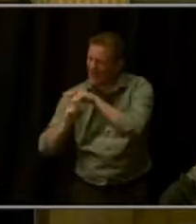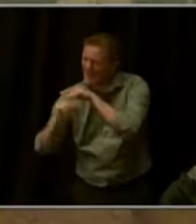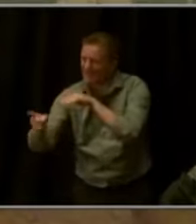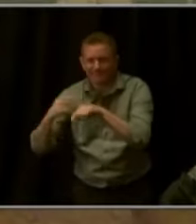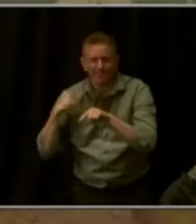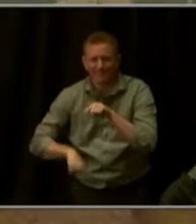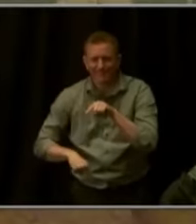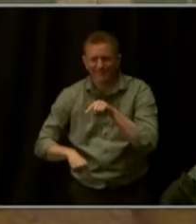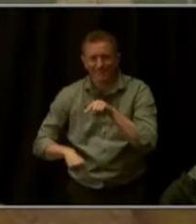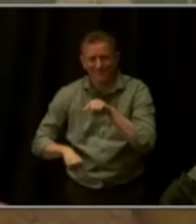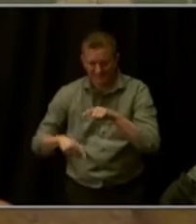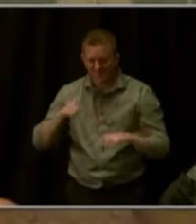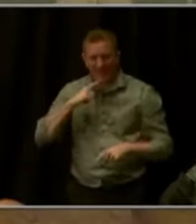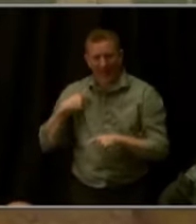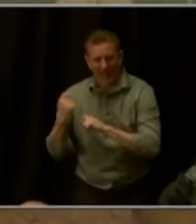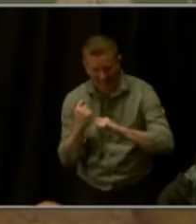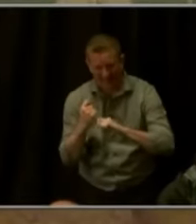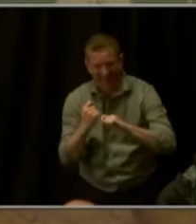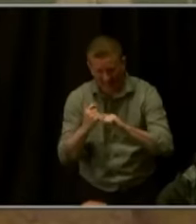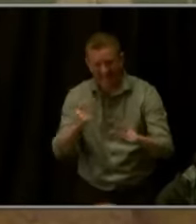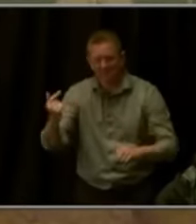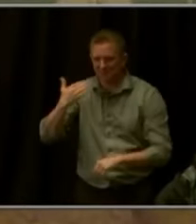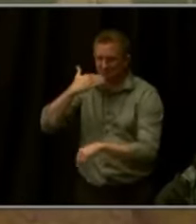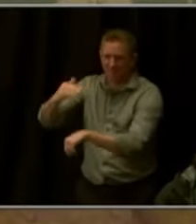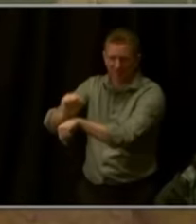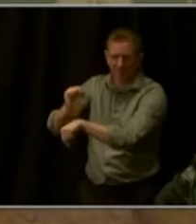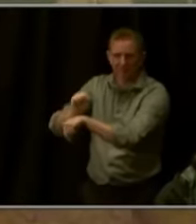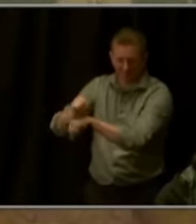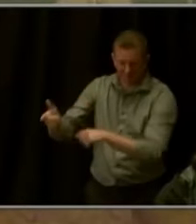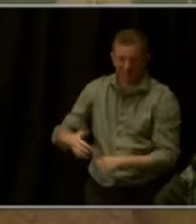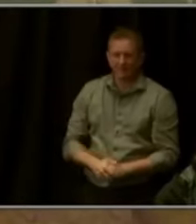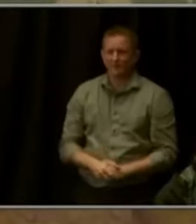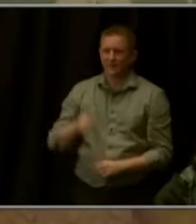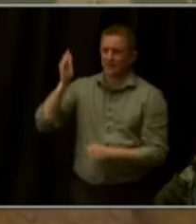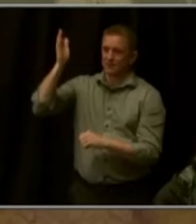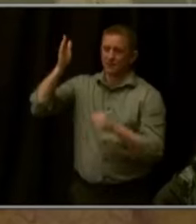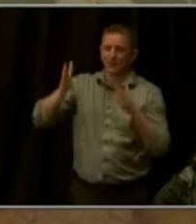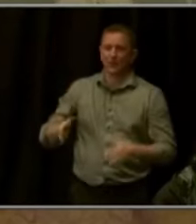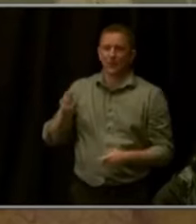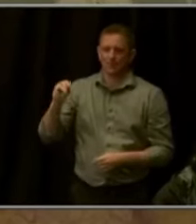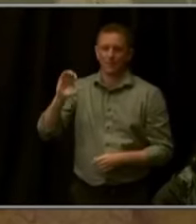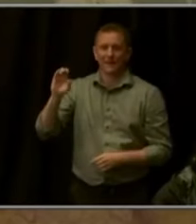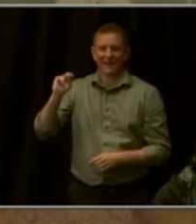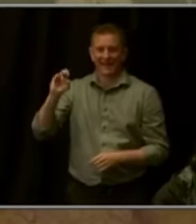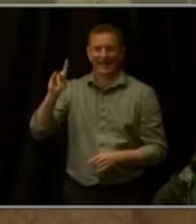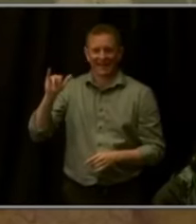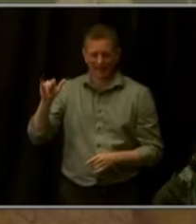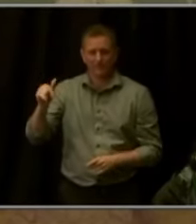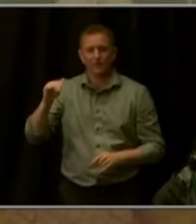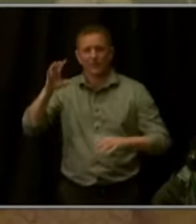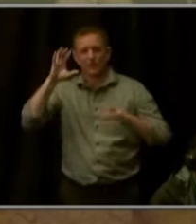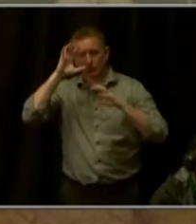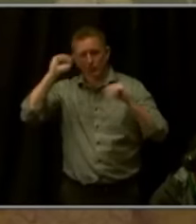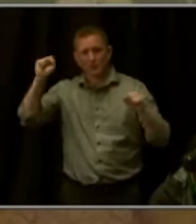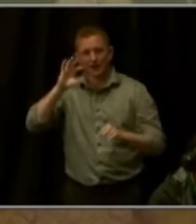and did their job. Speaker McCluskey, President Fenberg, Majority Leader Duran,